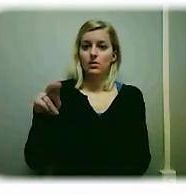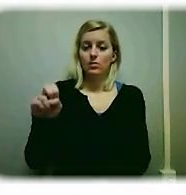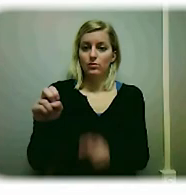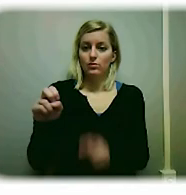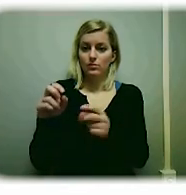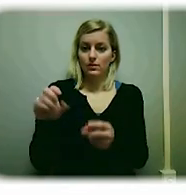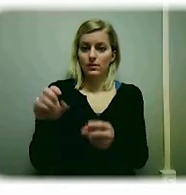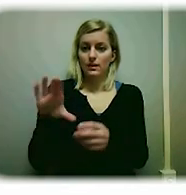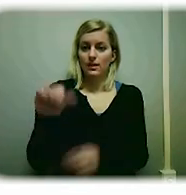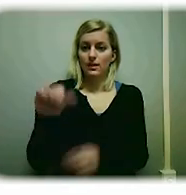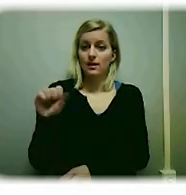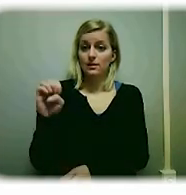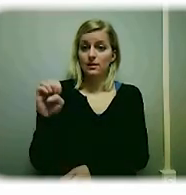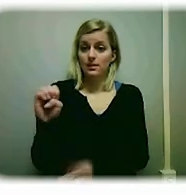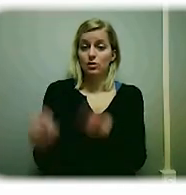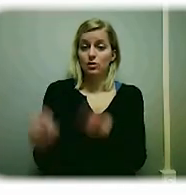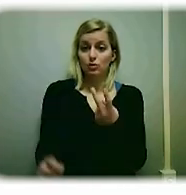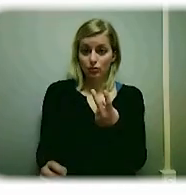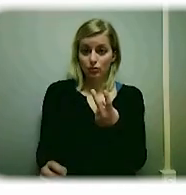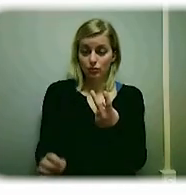and one system carry case.